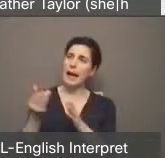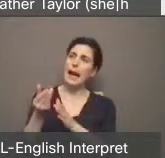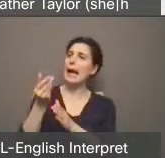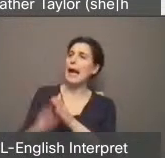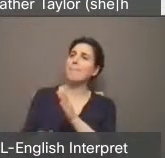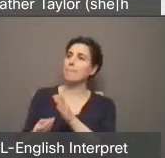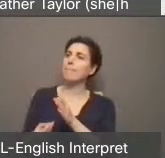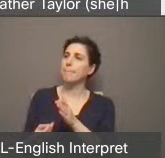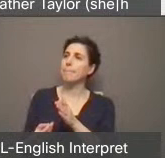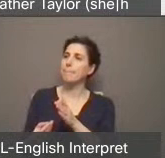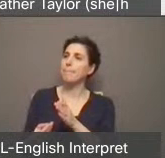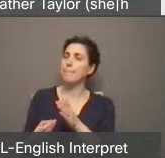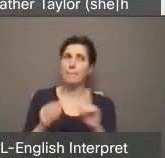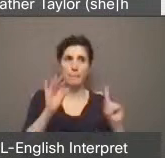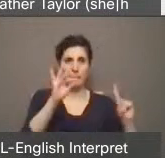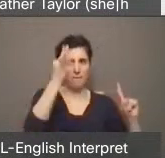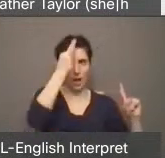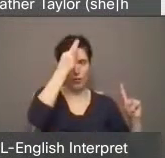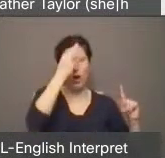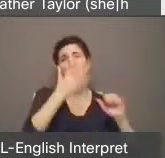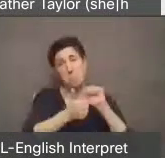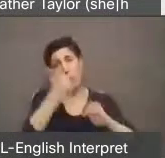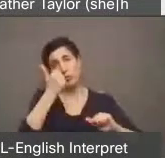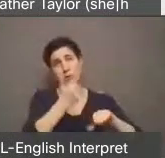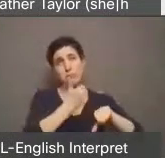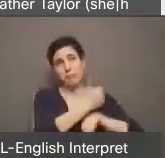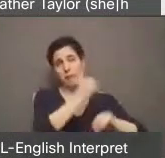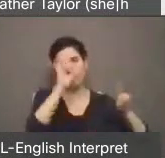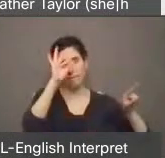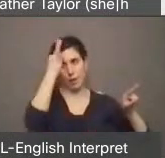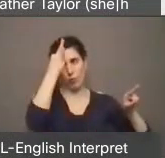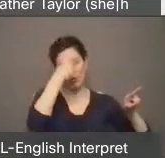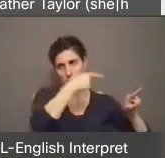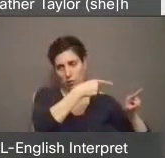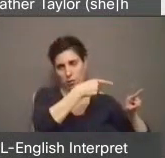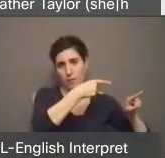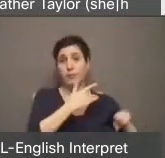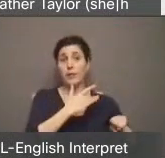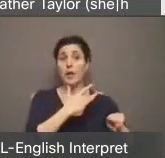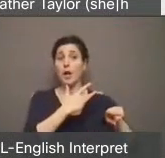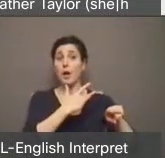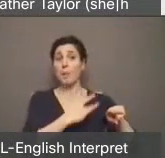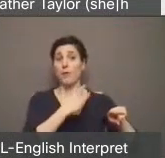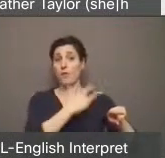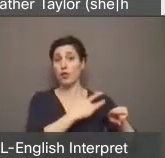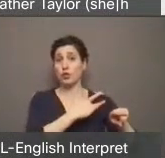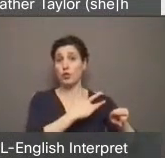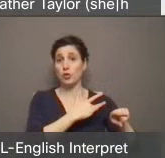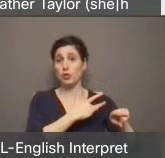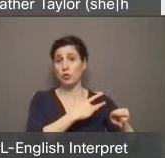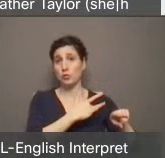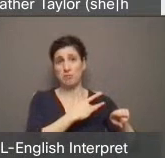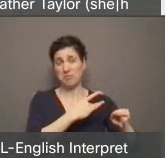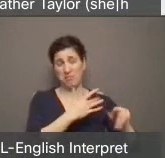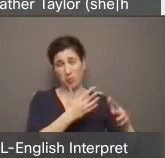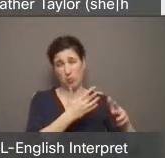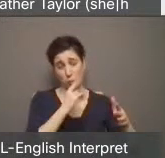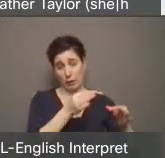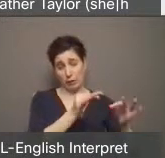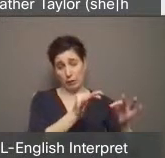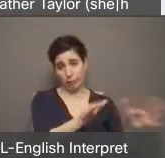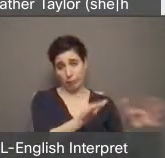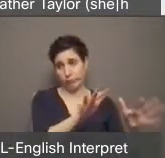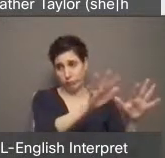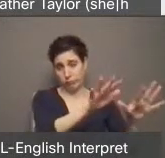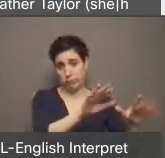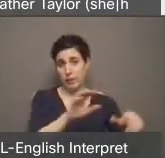in the federal, mostly the federal, because to be honest, the provincial incentives aren't really worth it. If you want to get off